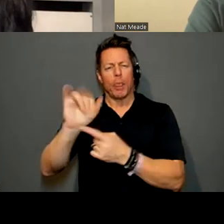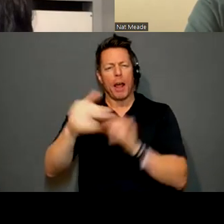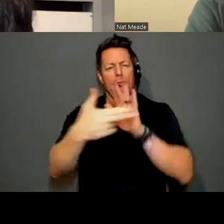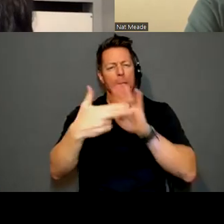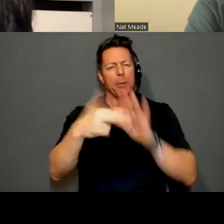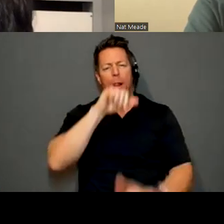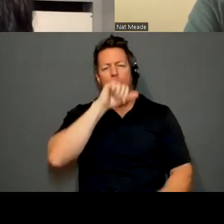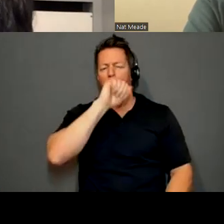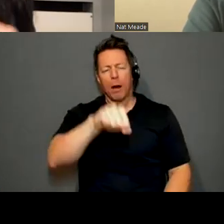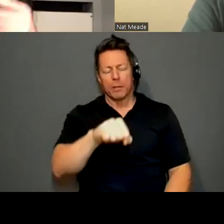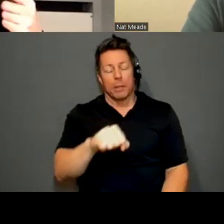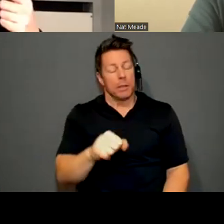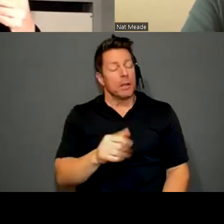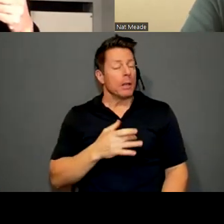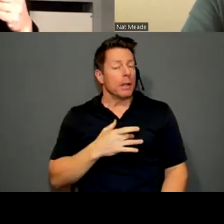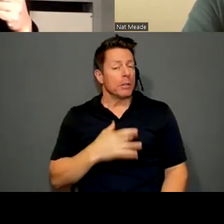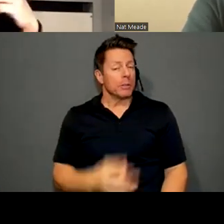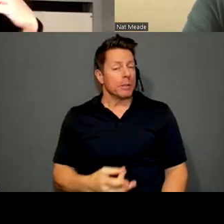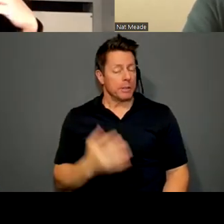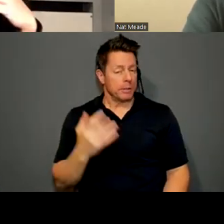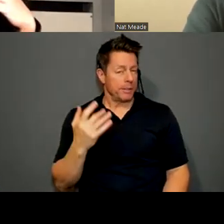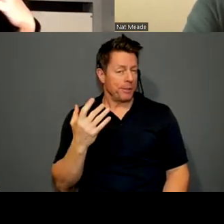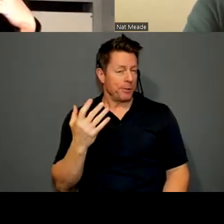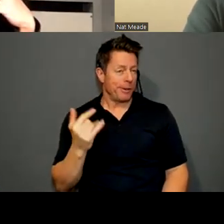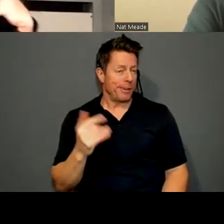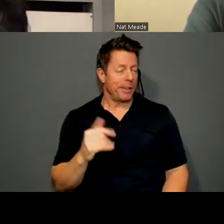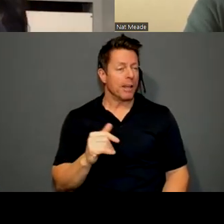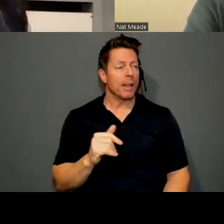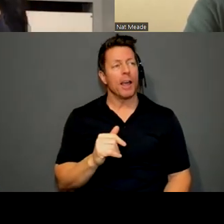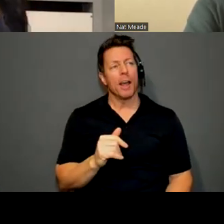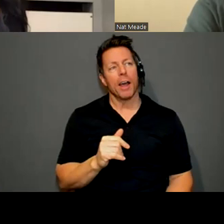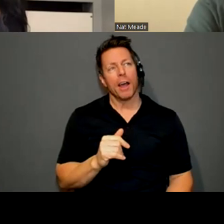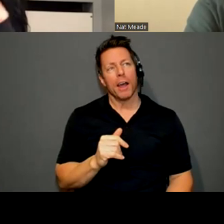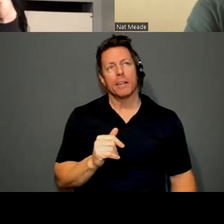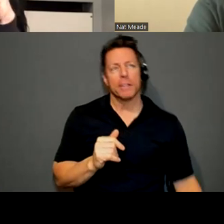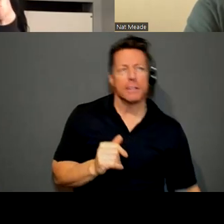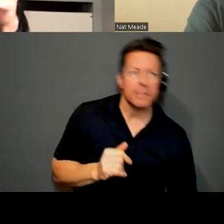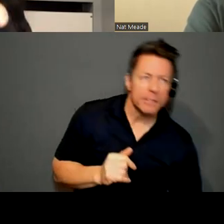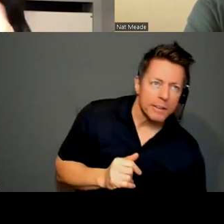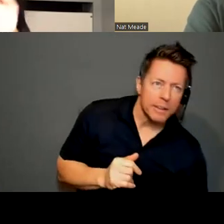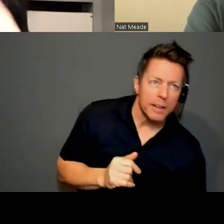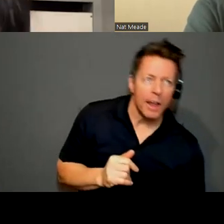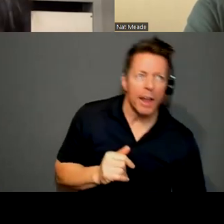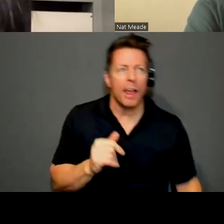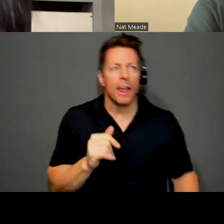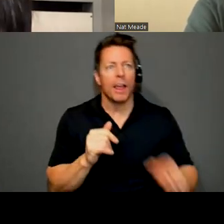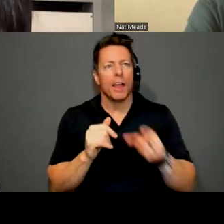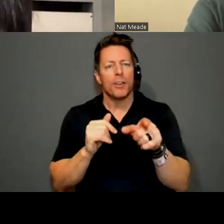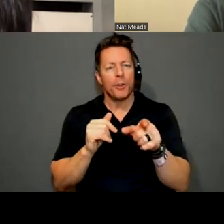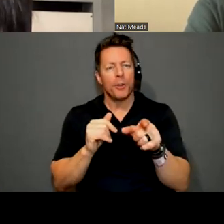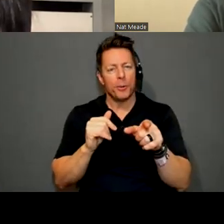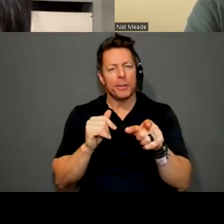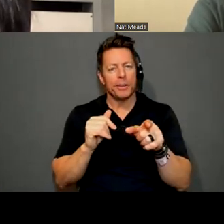interesting because, in many ways, you unmake bodies,